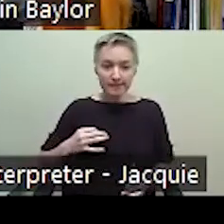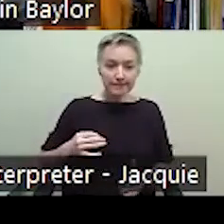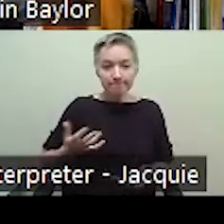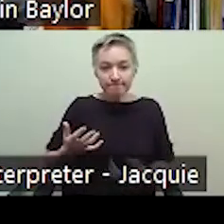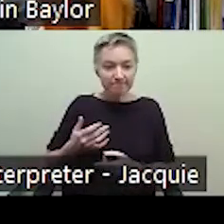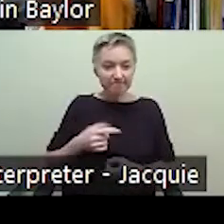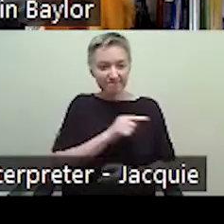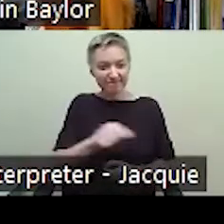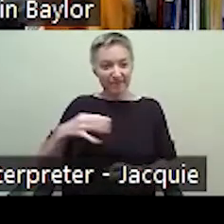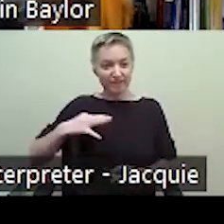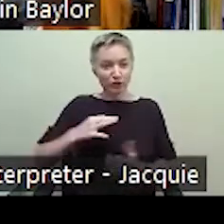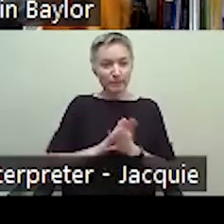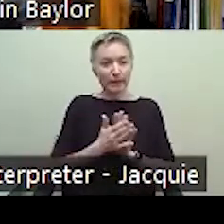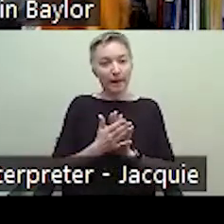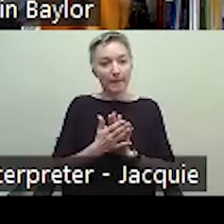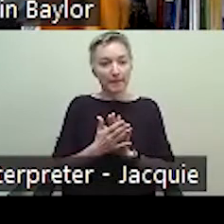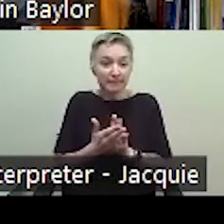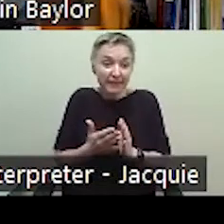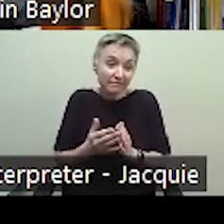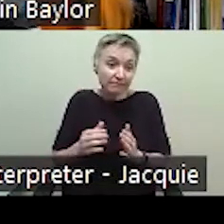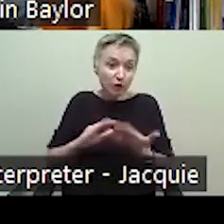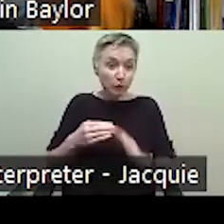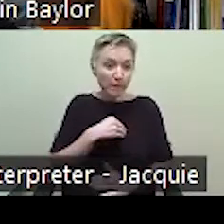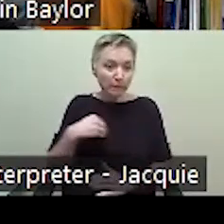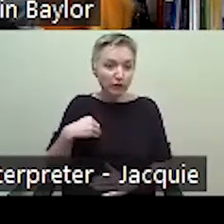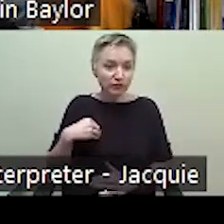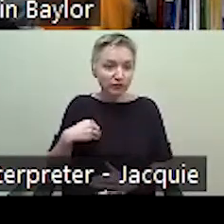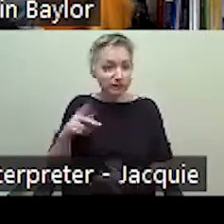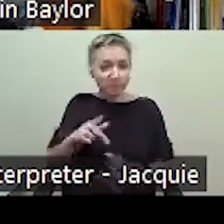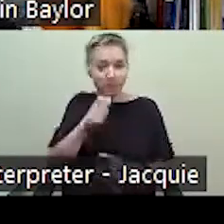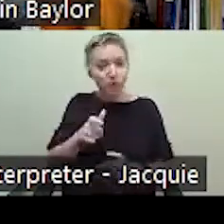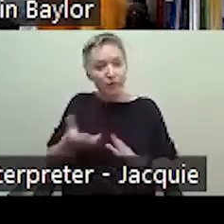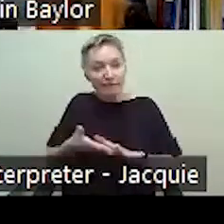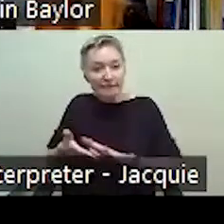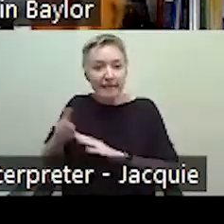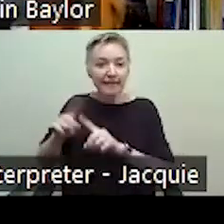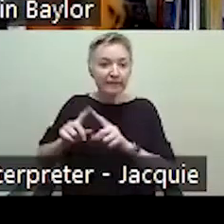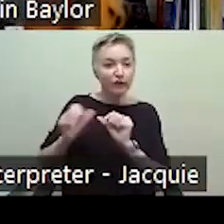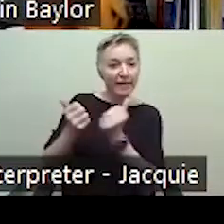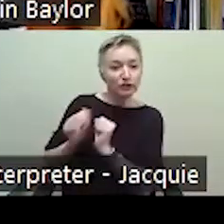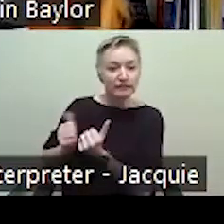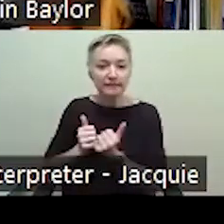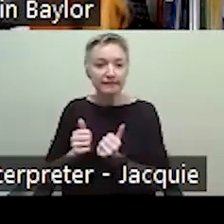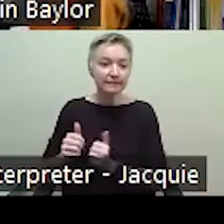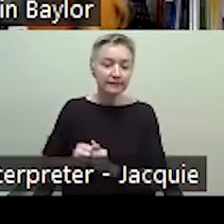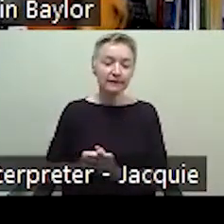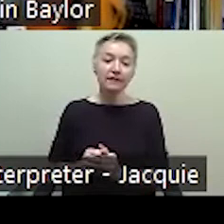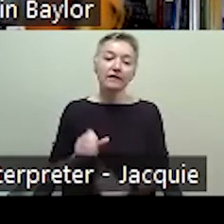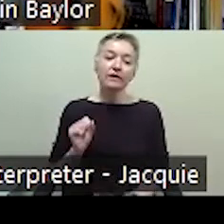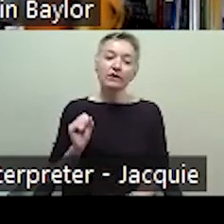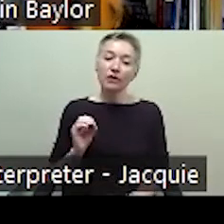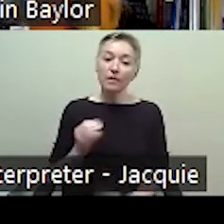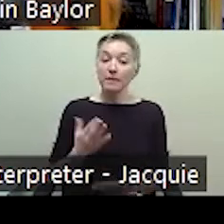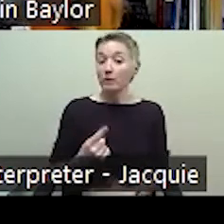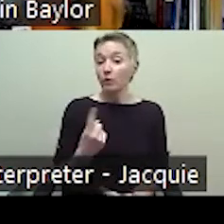people in the community that are facilitating all of these different agencies. So, you know, one